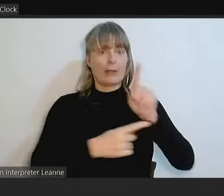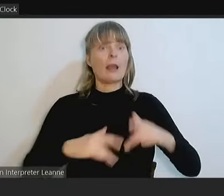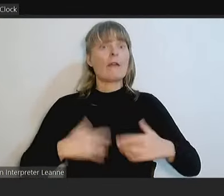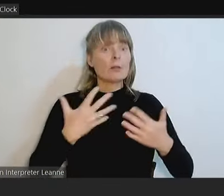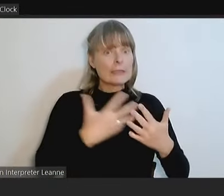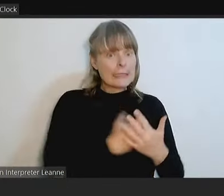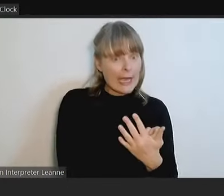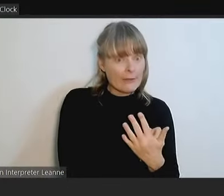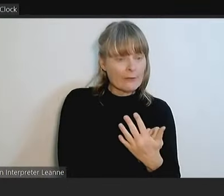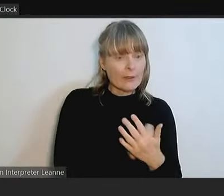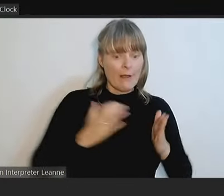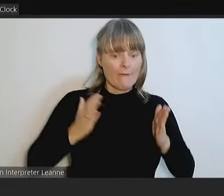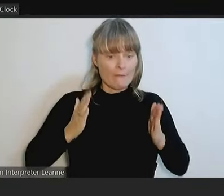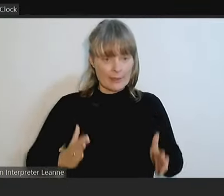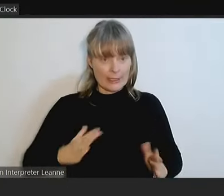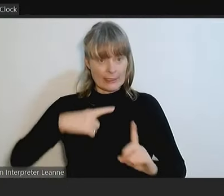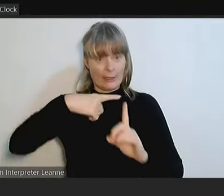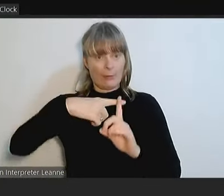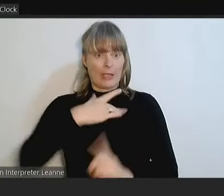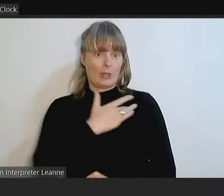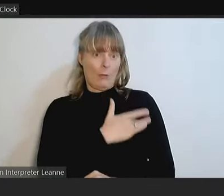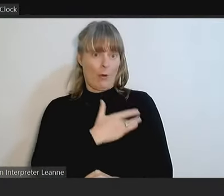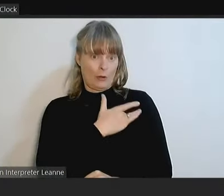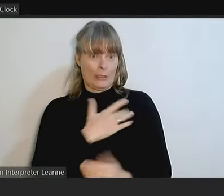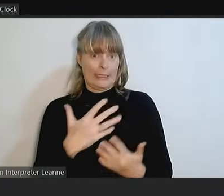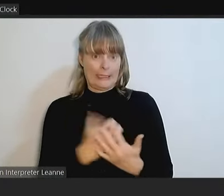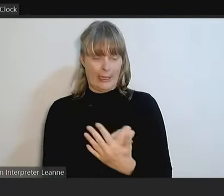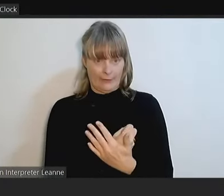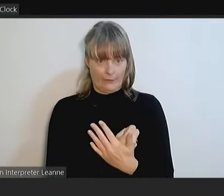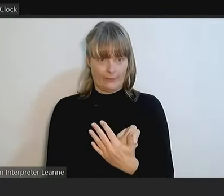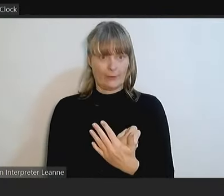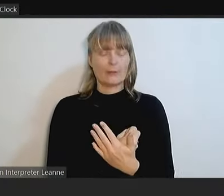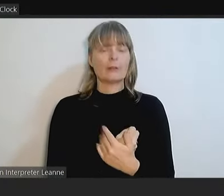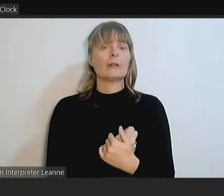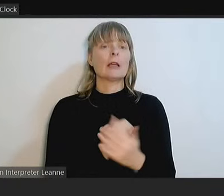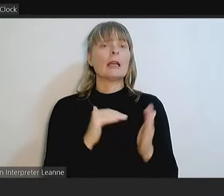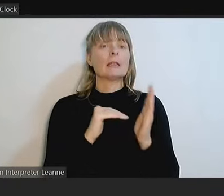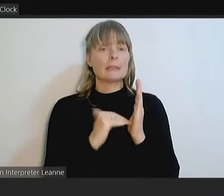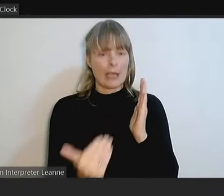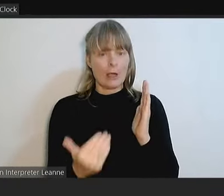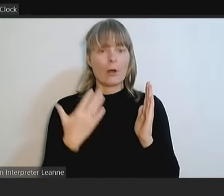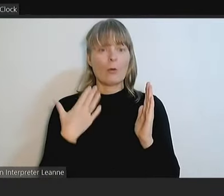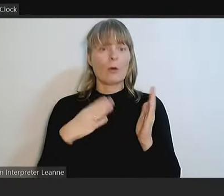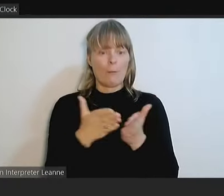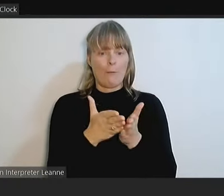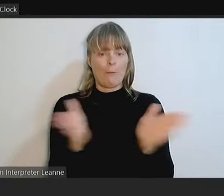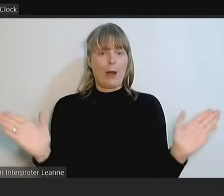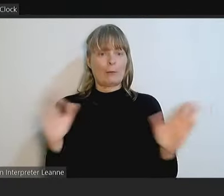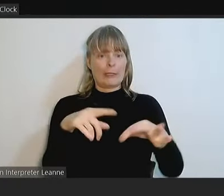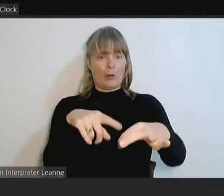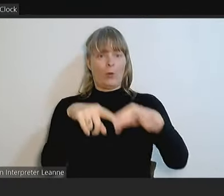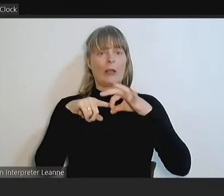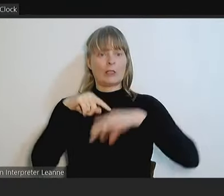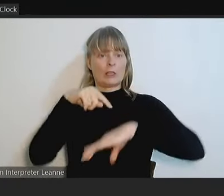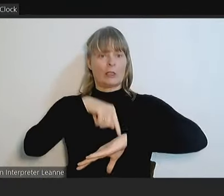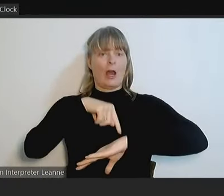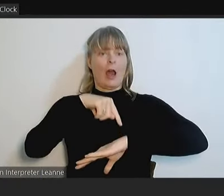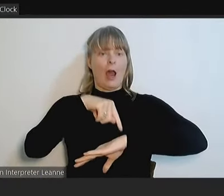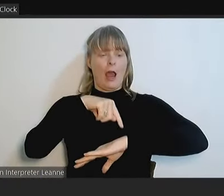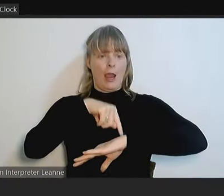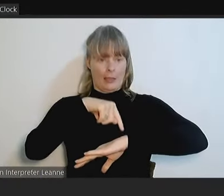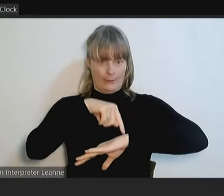emotionally. We'll head over to Cancill public question time. Cancillors, we now will move into